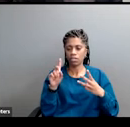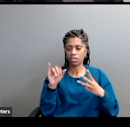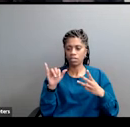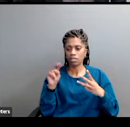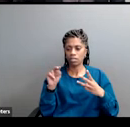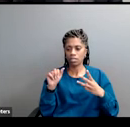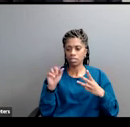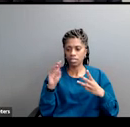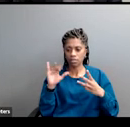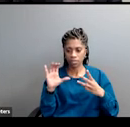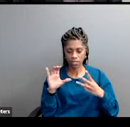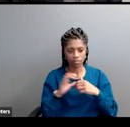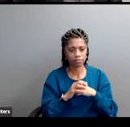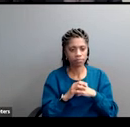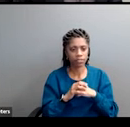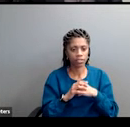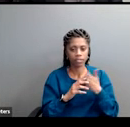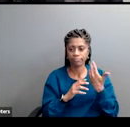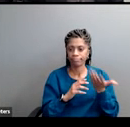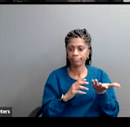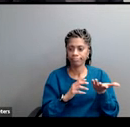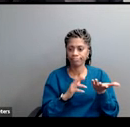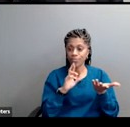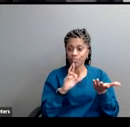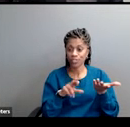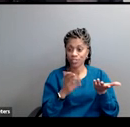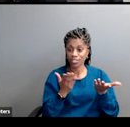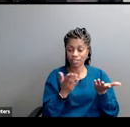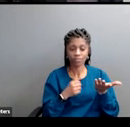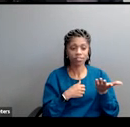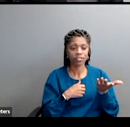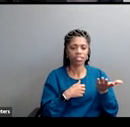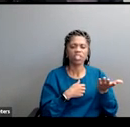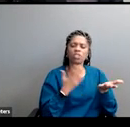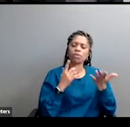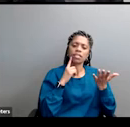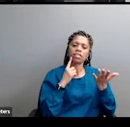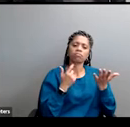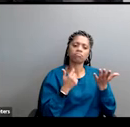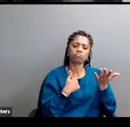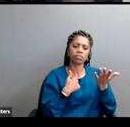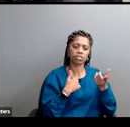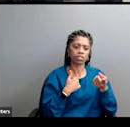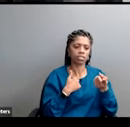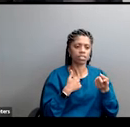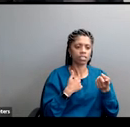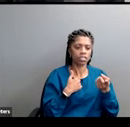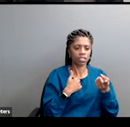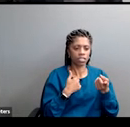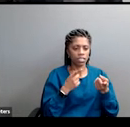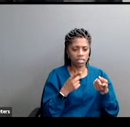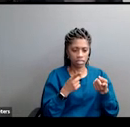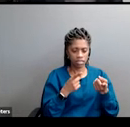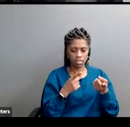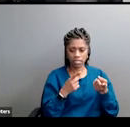This is the stunning news. You might say to yourself, well, this is a message that's going to be convincing